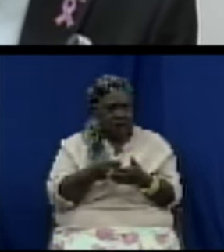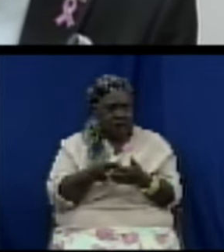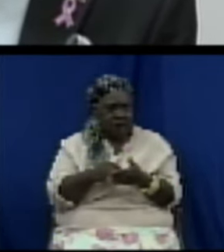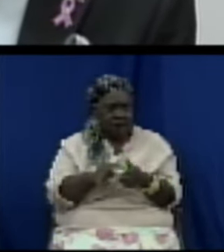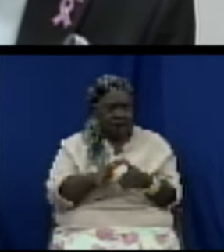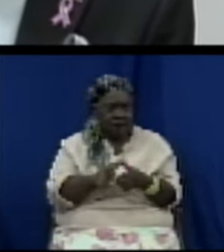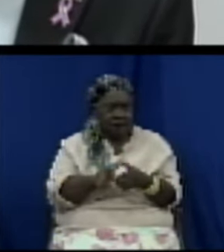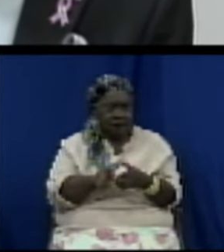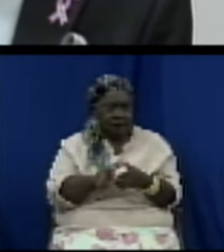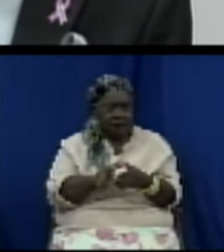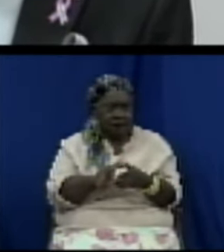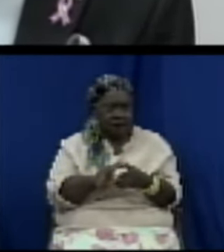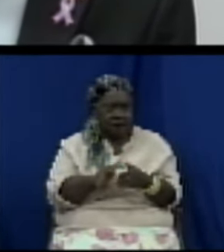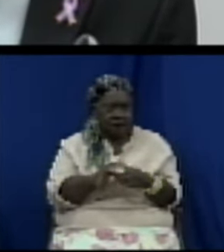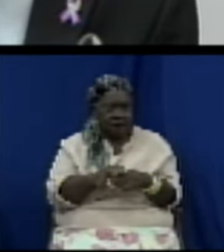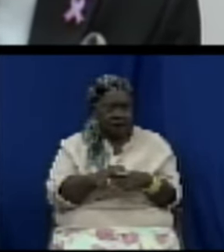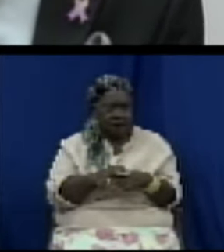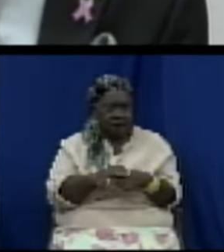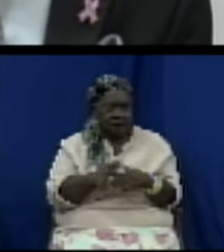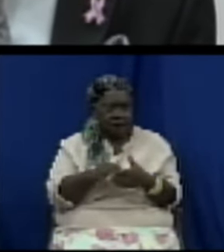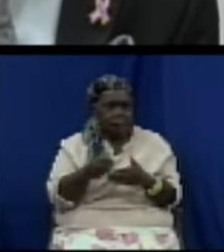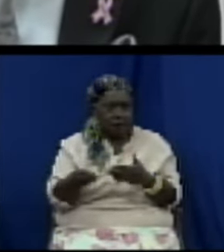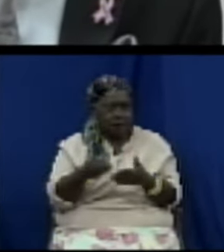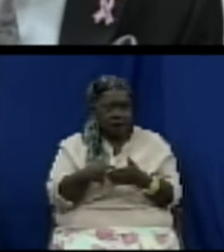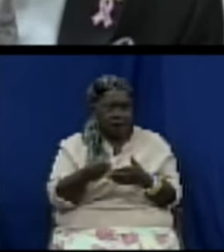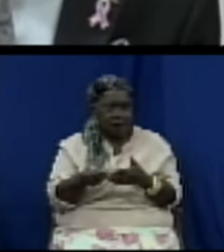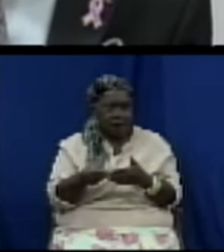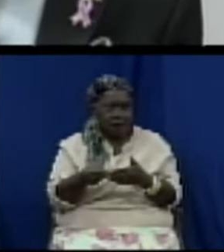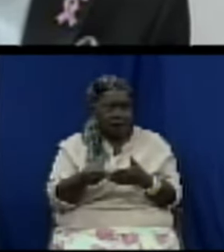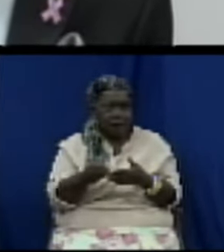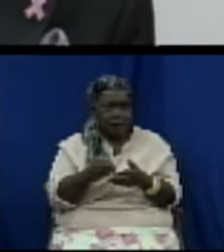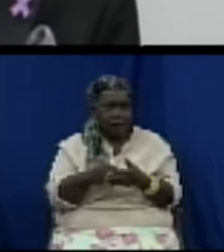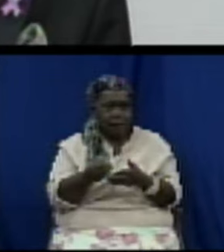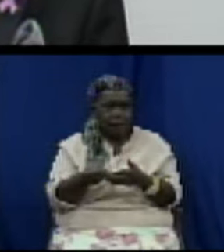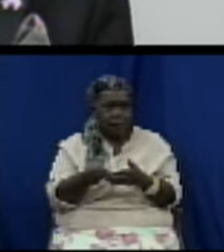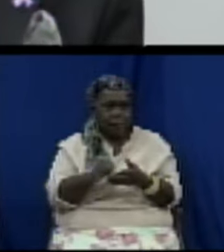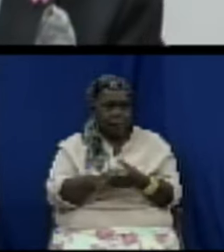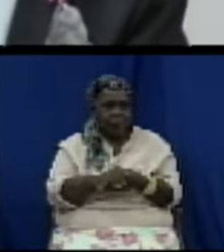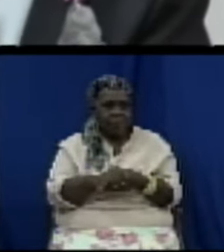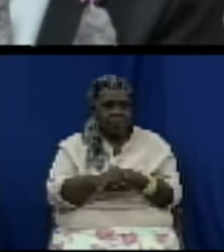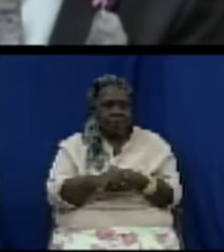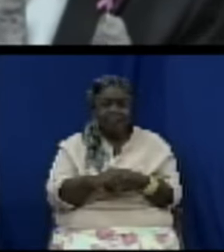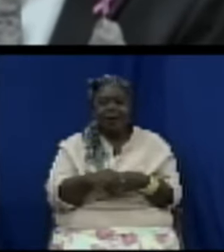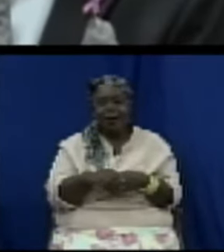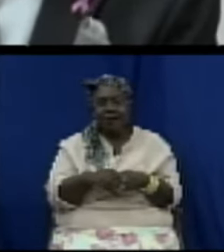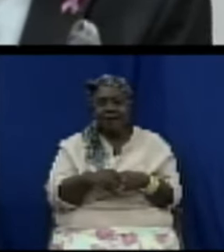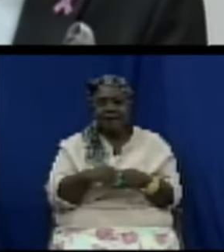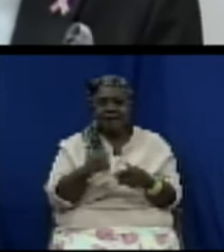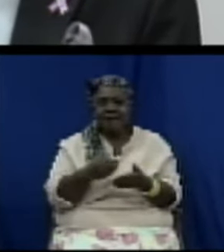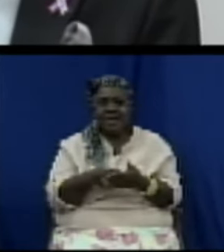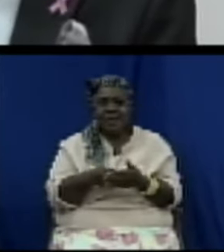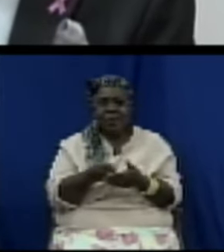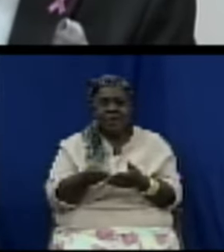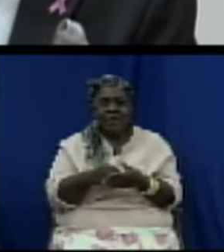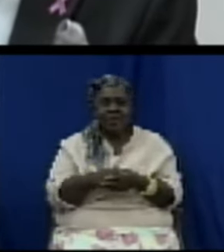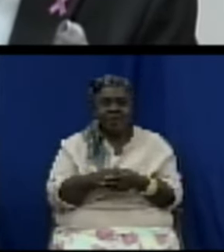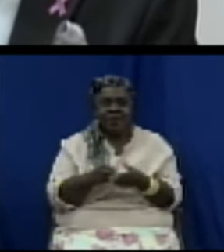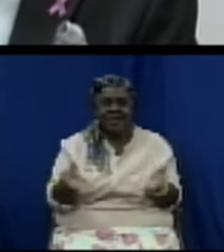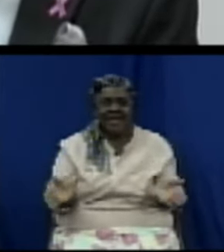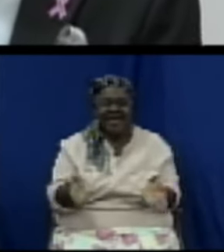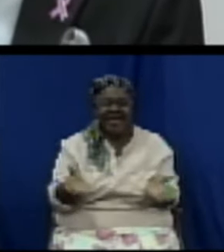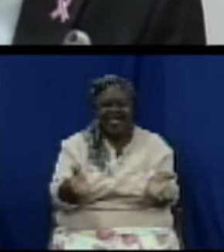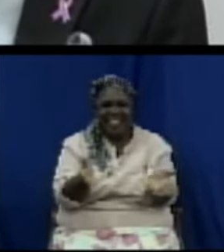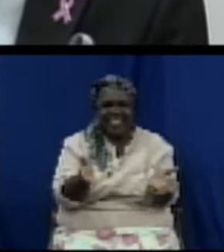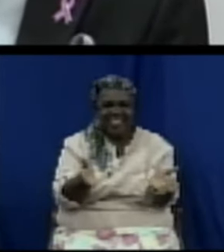and also at the same time encourage those who